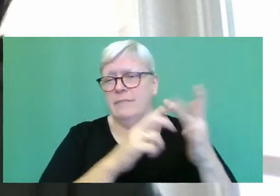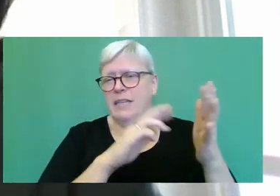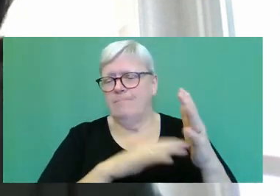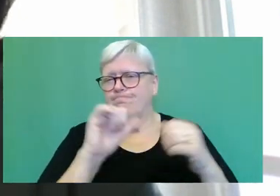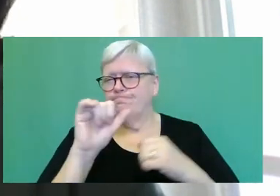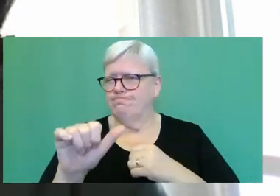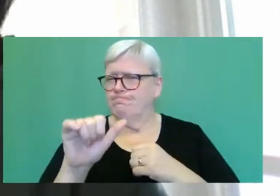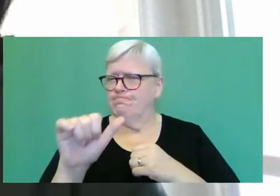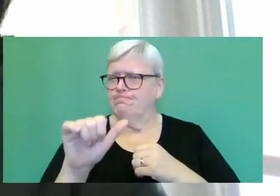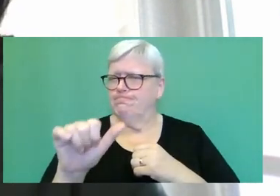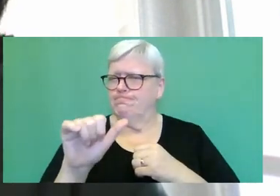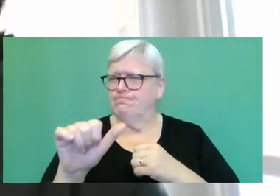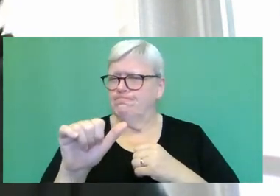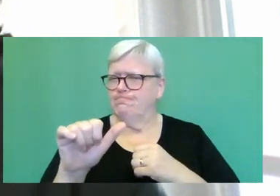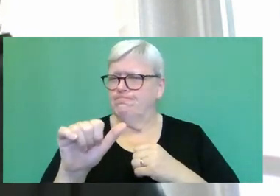initially,